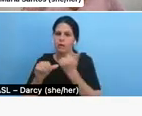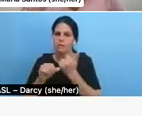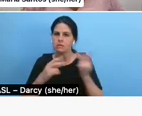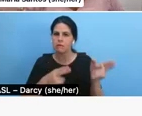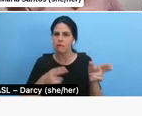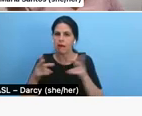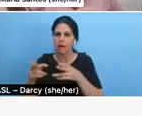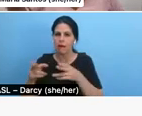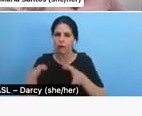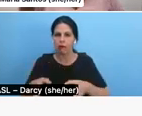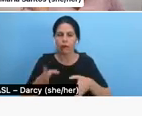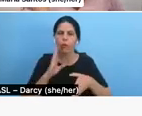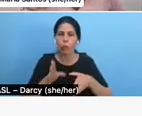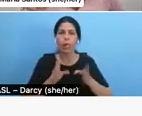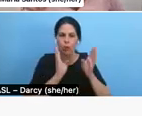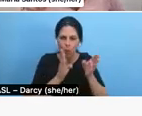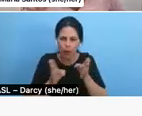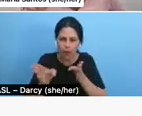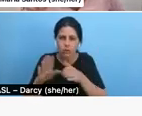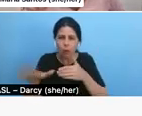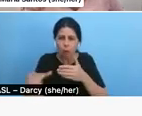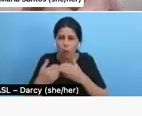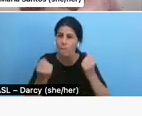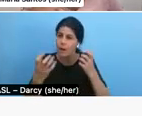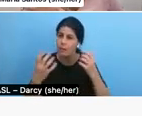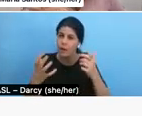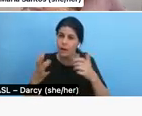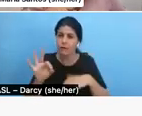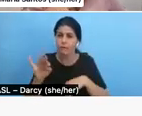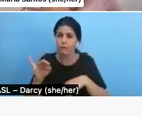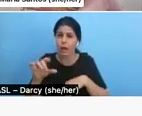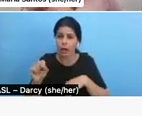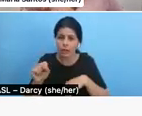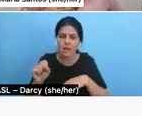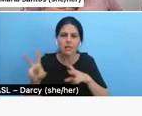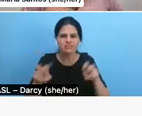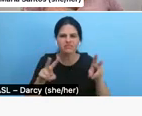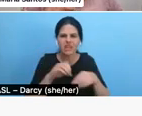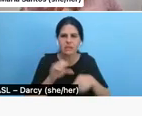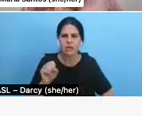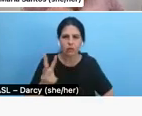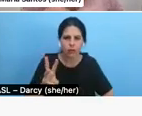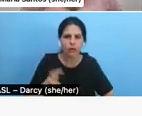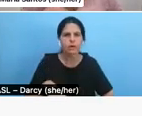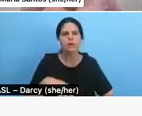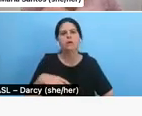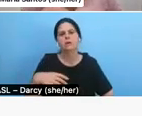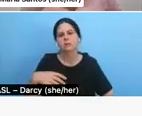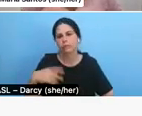filmed files, add them to the editing software, such as Advid, Premiere, Final Cut Pro, etc.